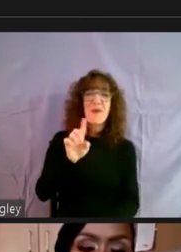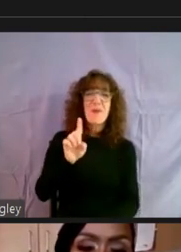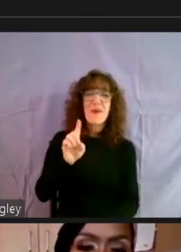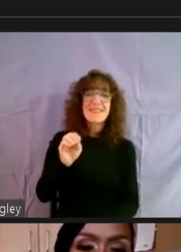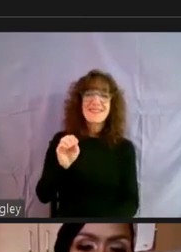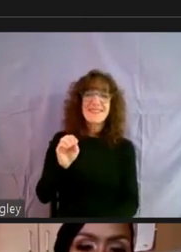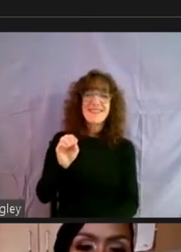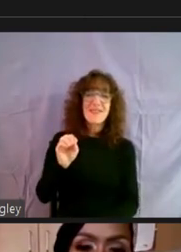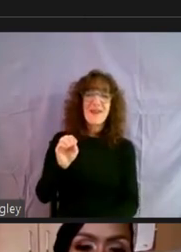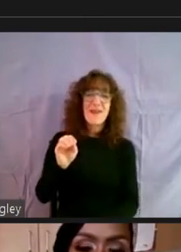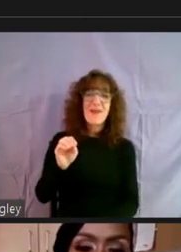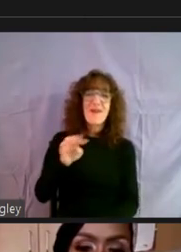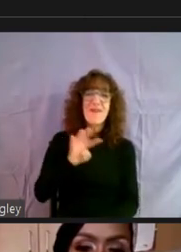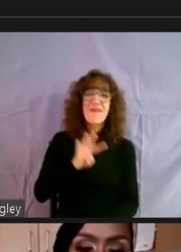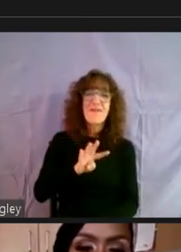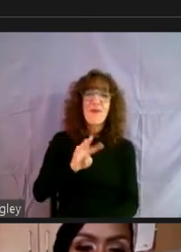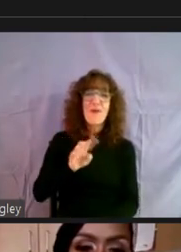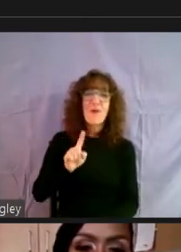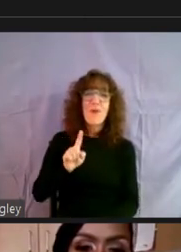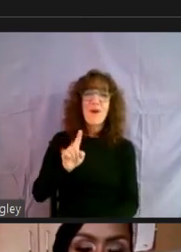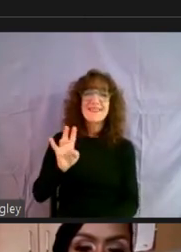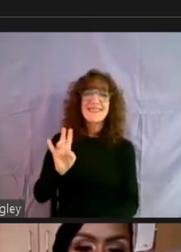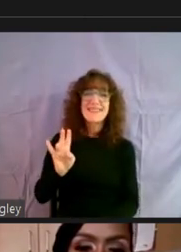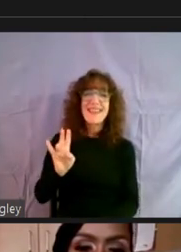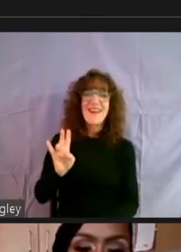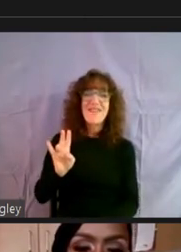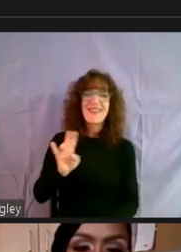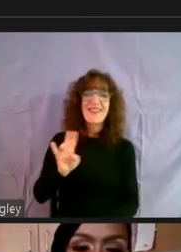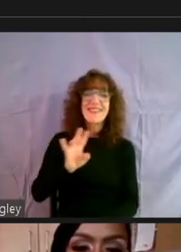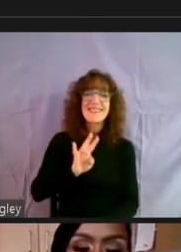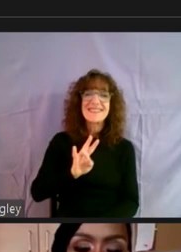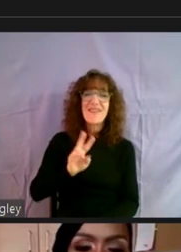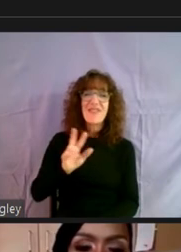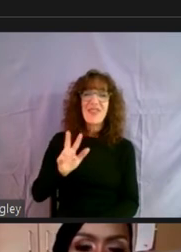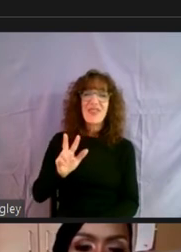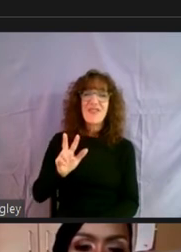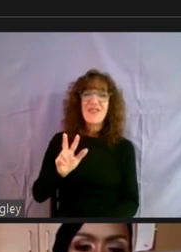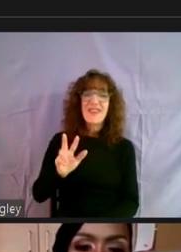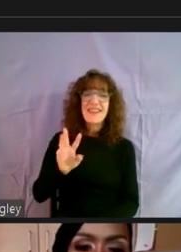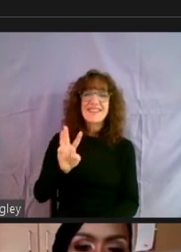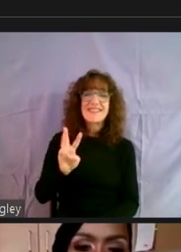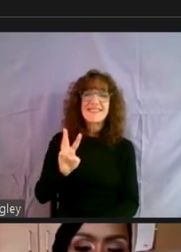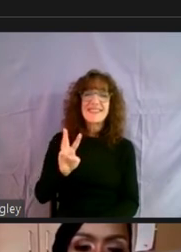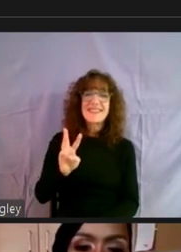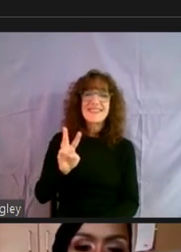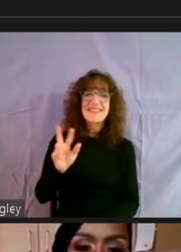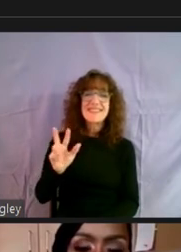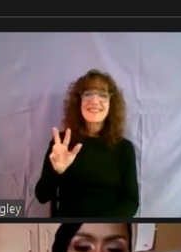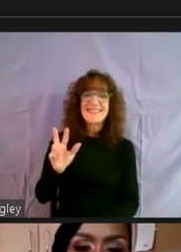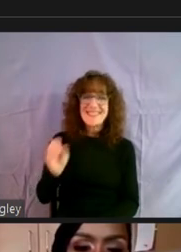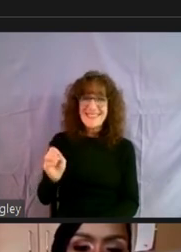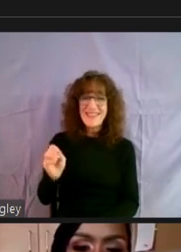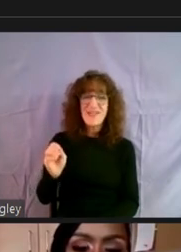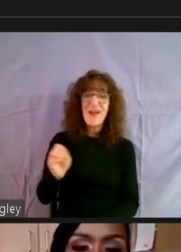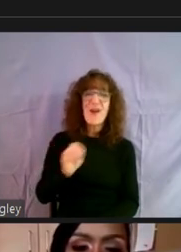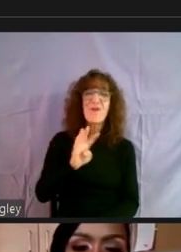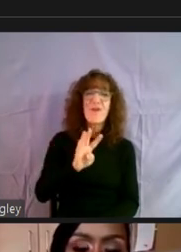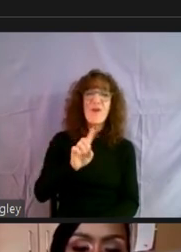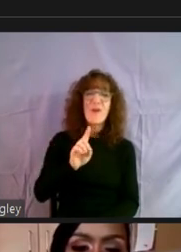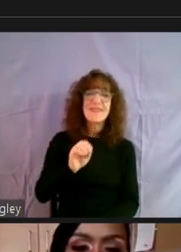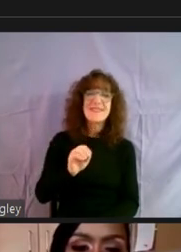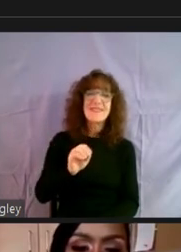-417-7360. Uh, once again, that's 410